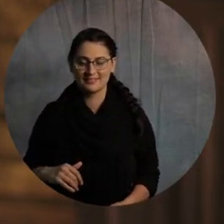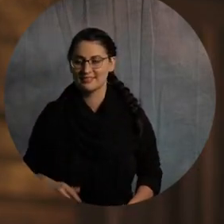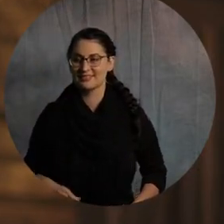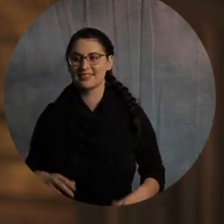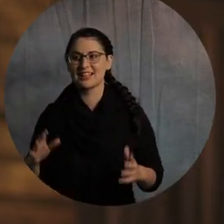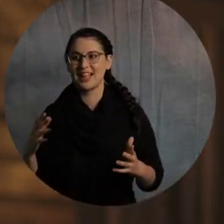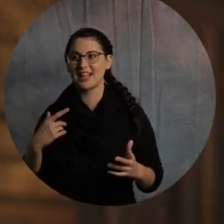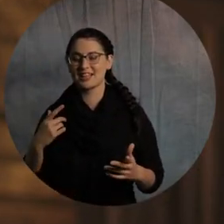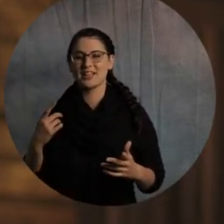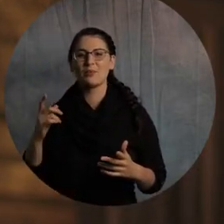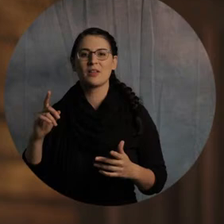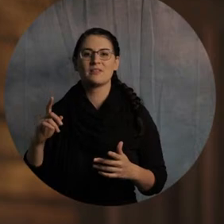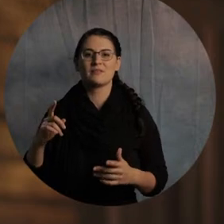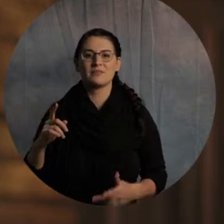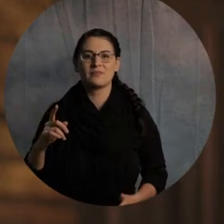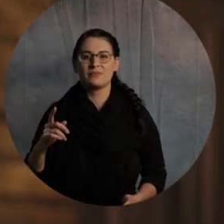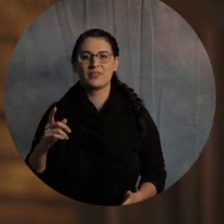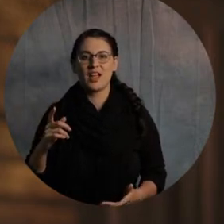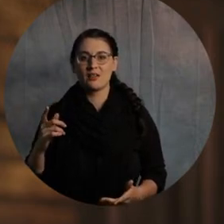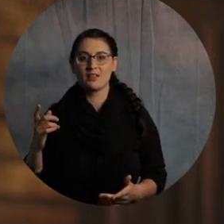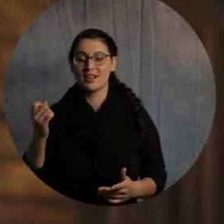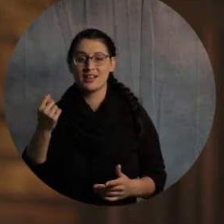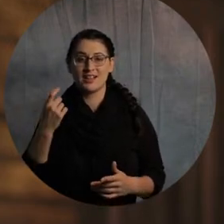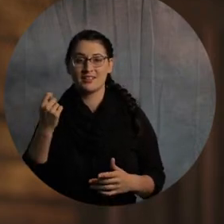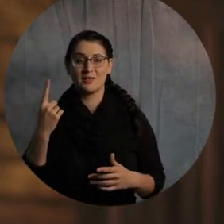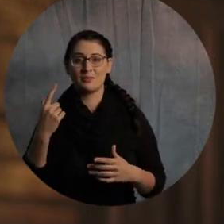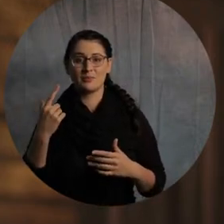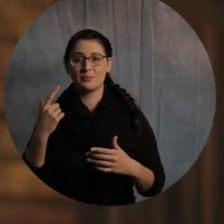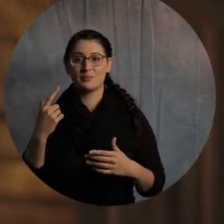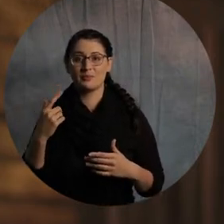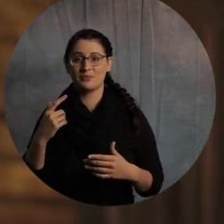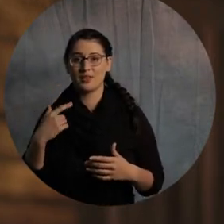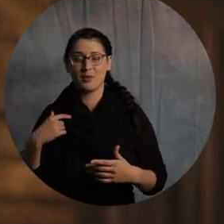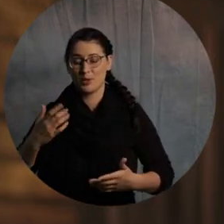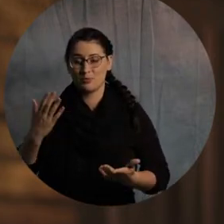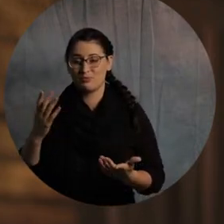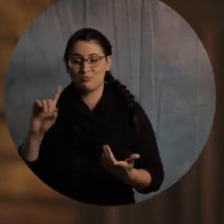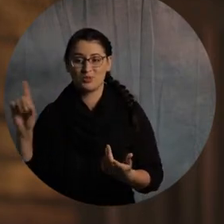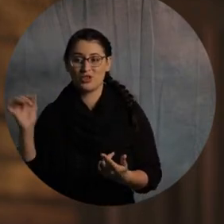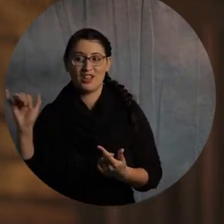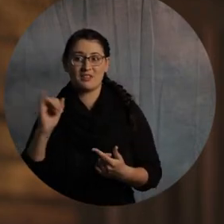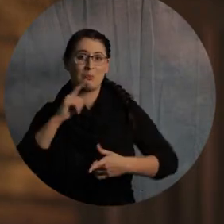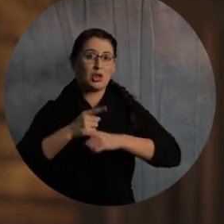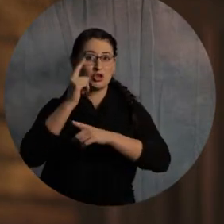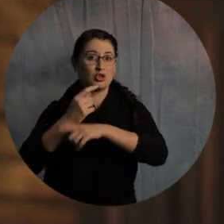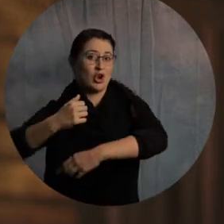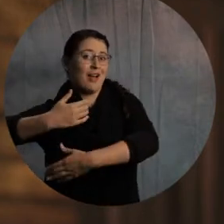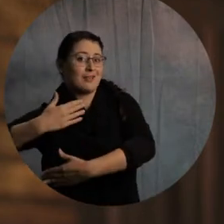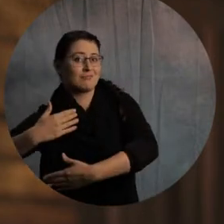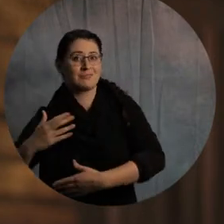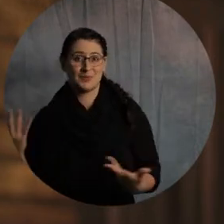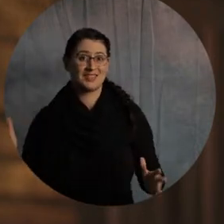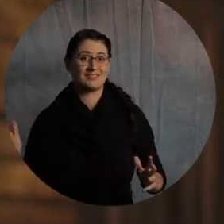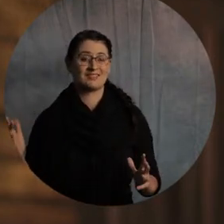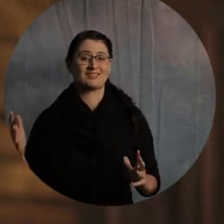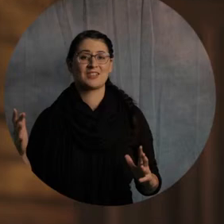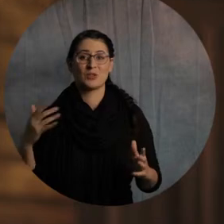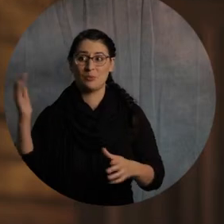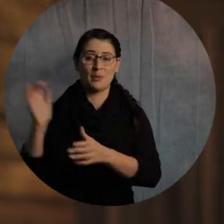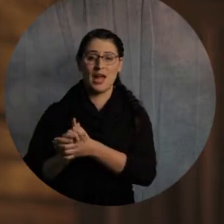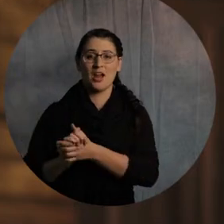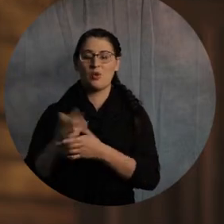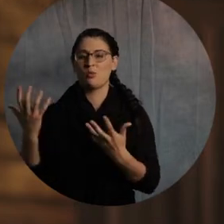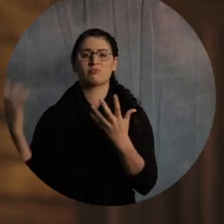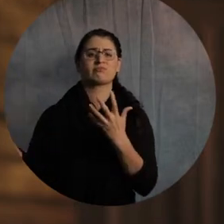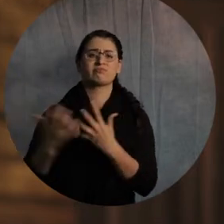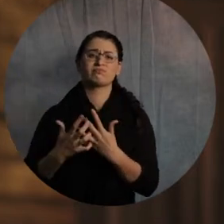So, like, and we had never had any physical contact outside of brother, sister, hug. You know what I mean? So, I think that's